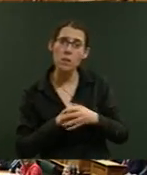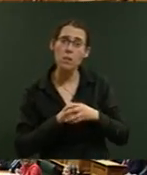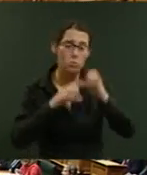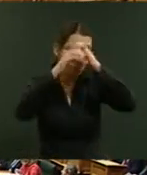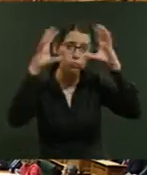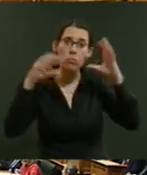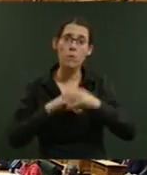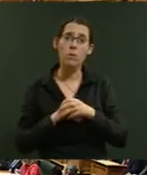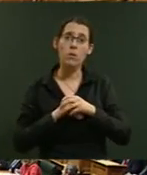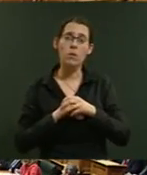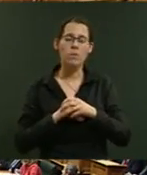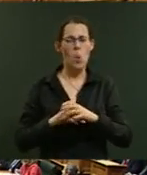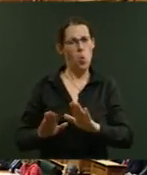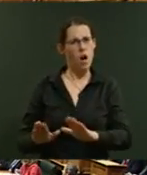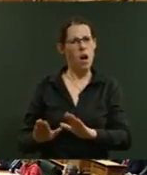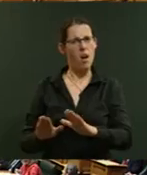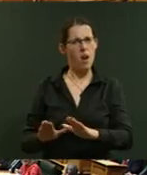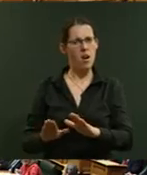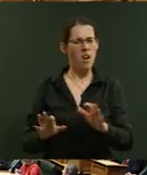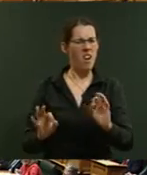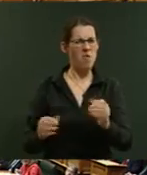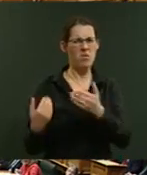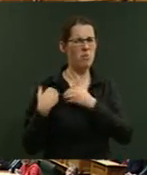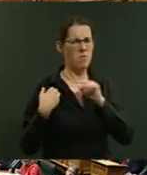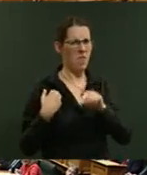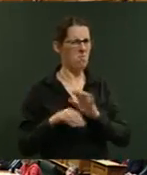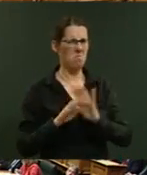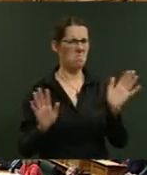Order. There's no responsibility for that.